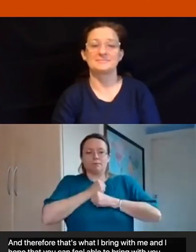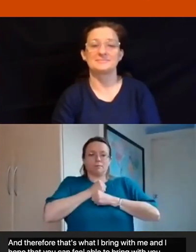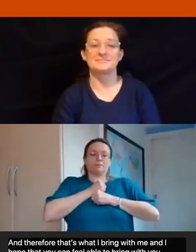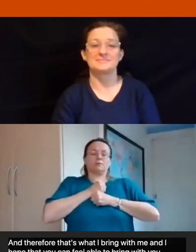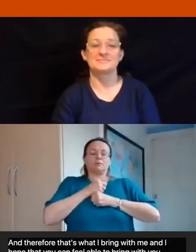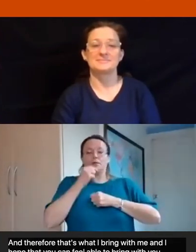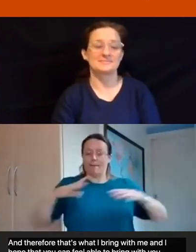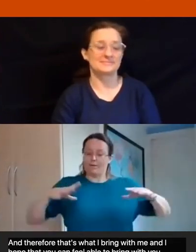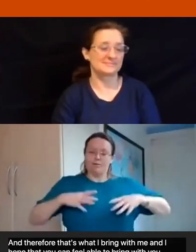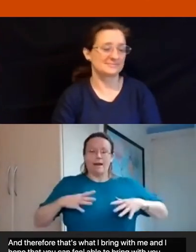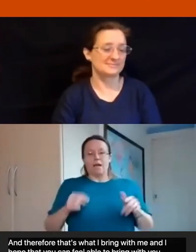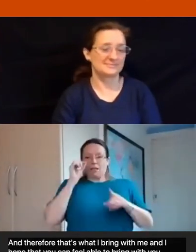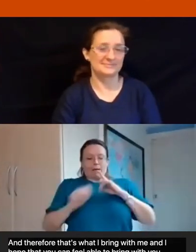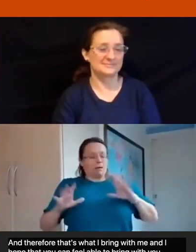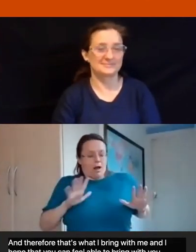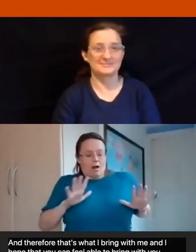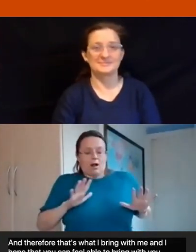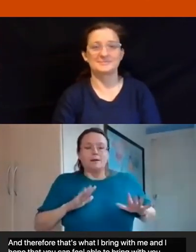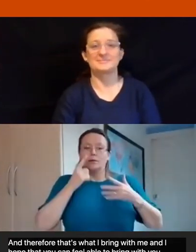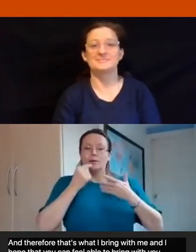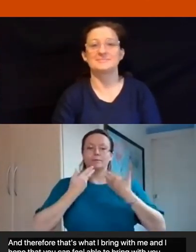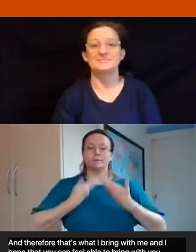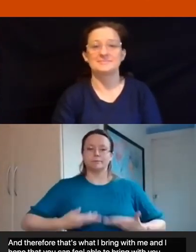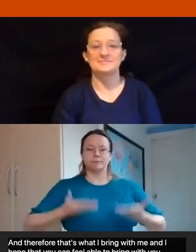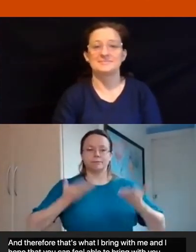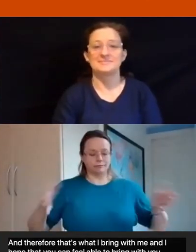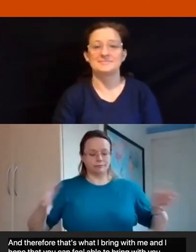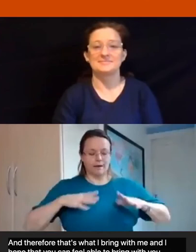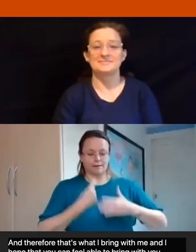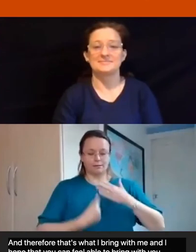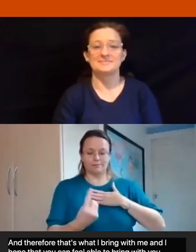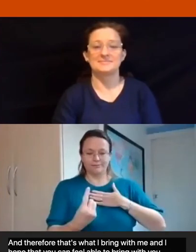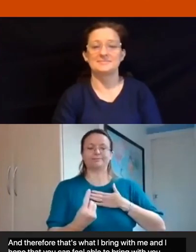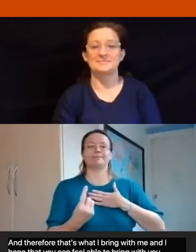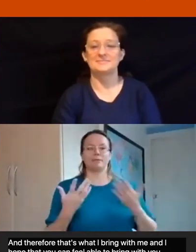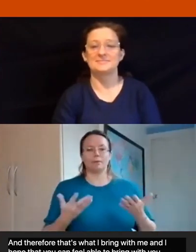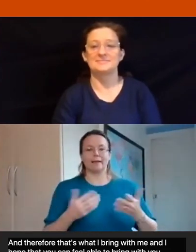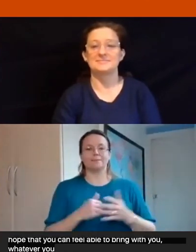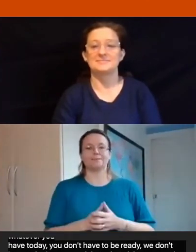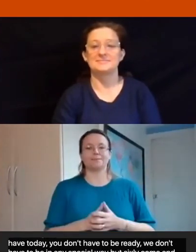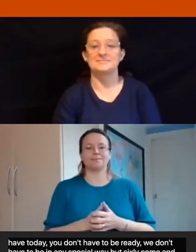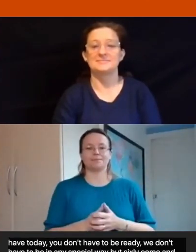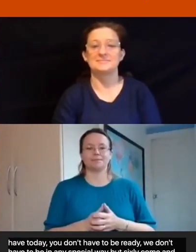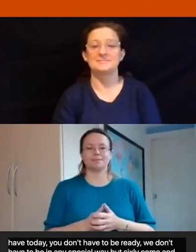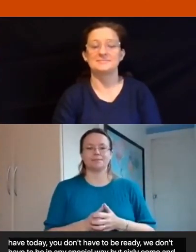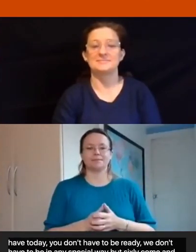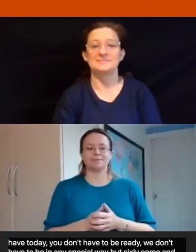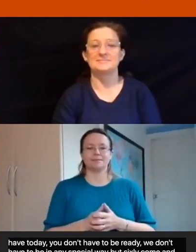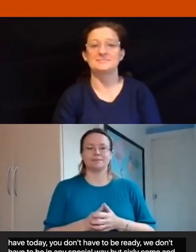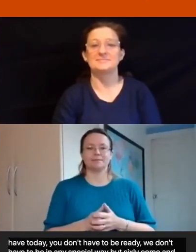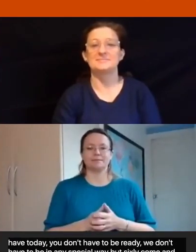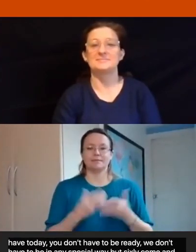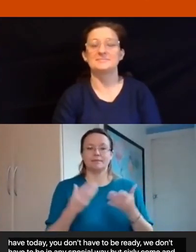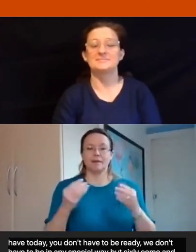we don't have to be in any special way but can simply come and share as we are so we're now going to drop